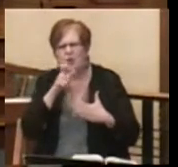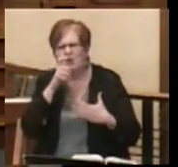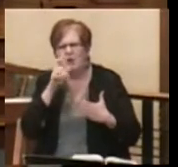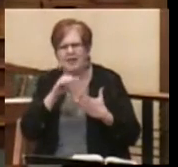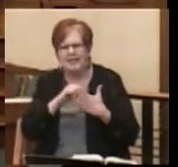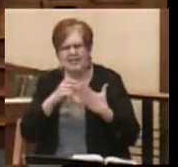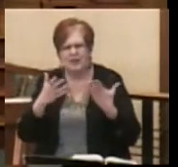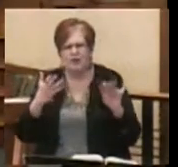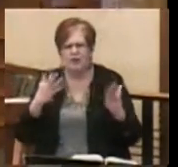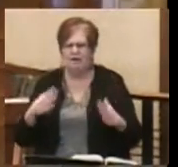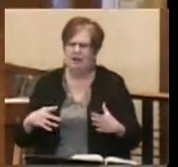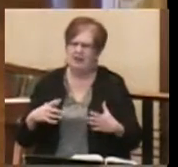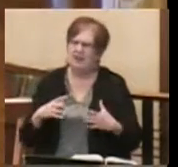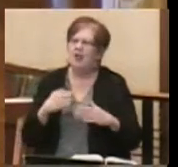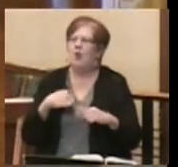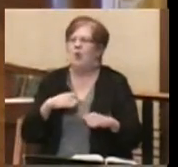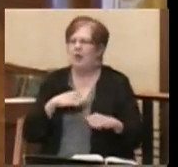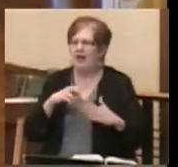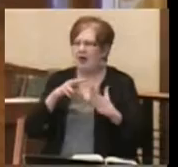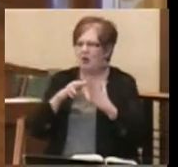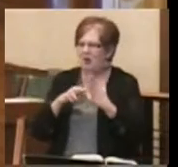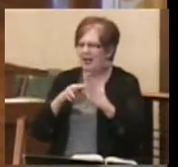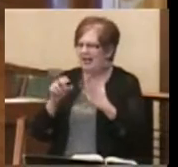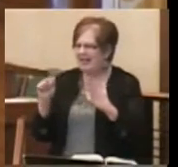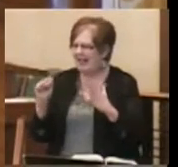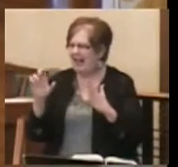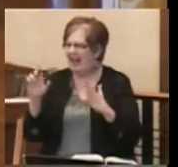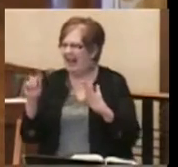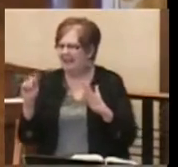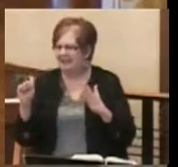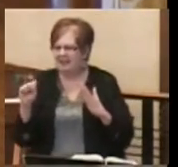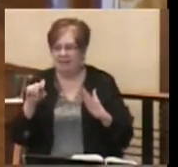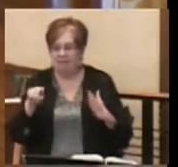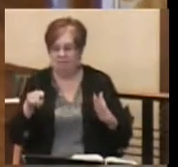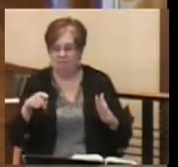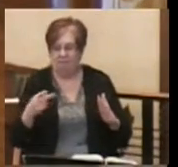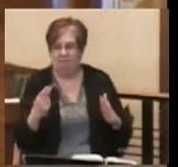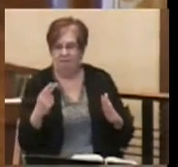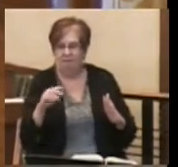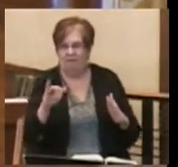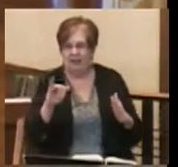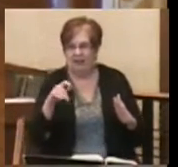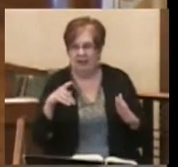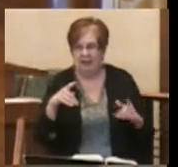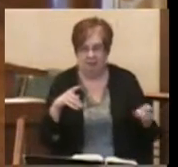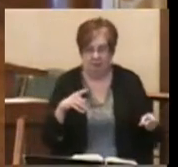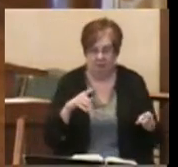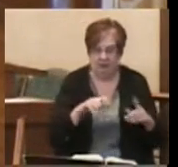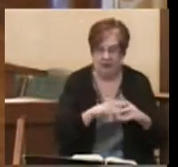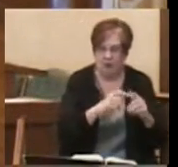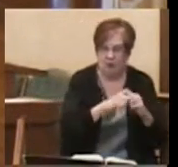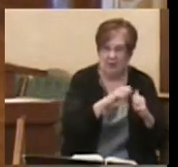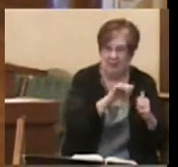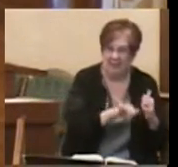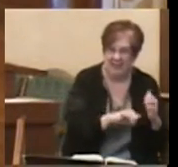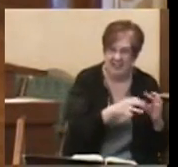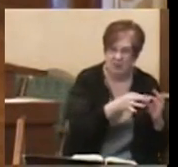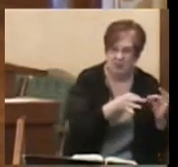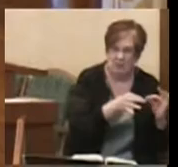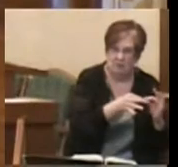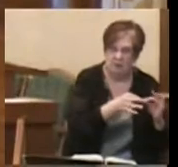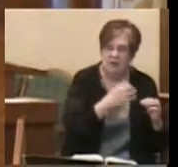And we read in Acts that Philip, beginning with this scripture, tells him